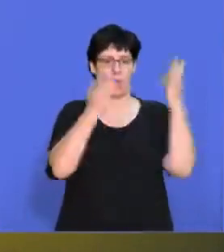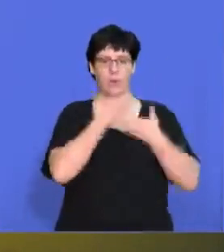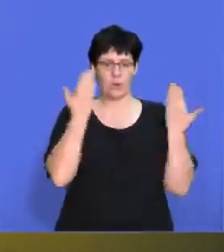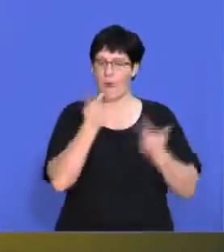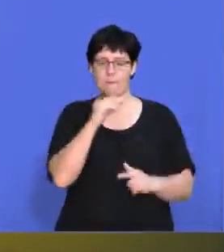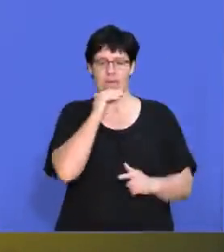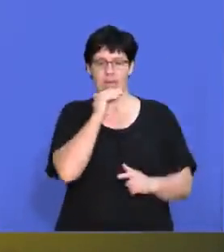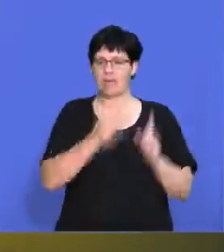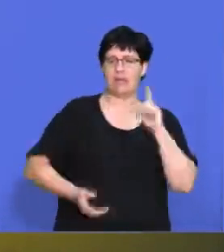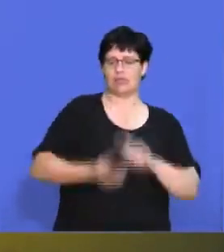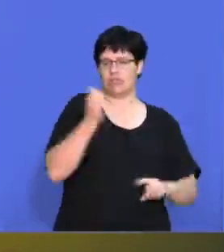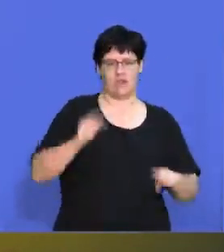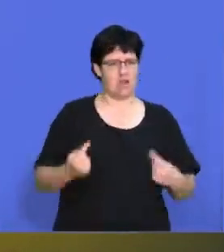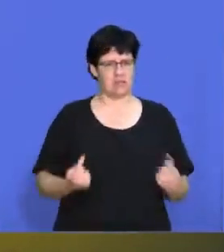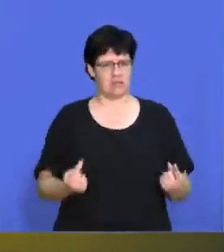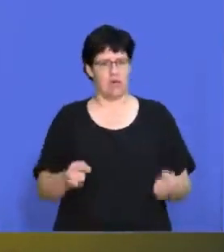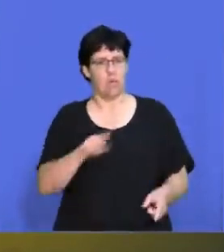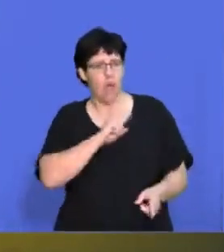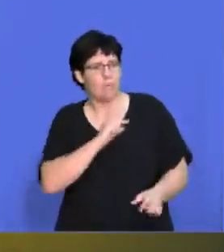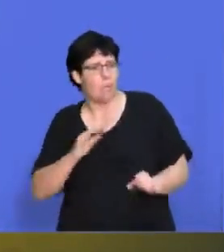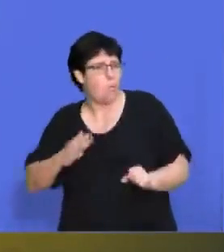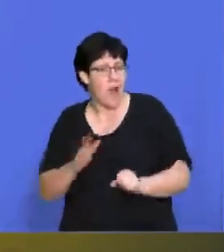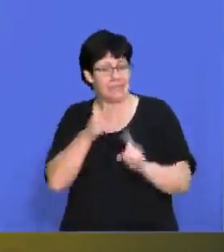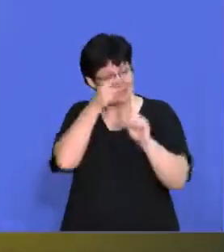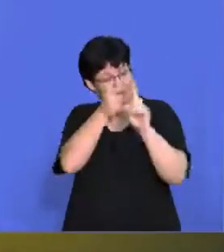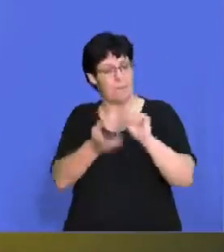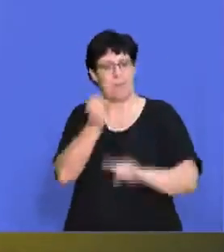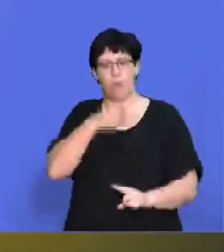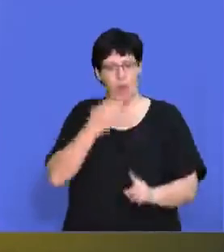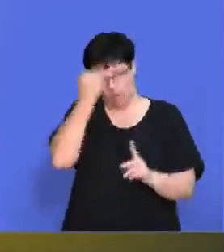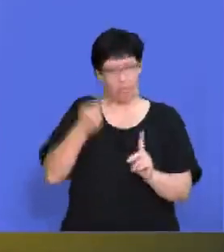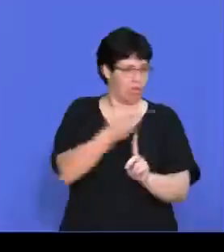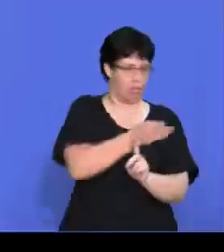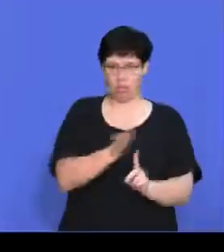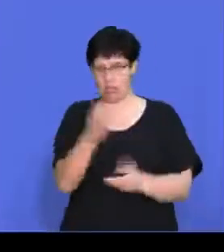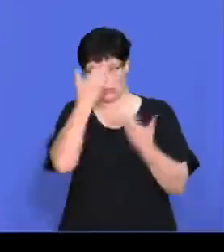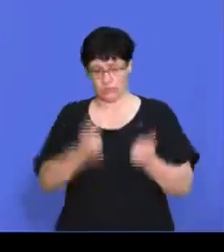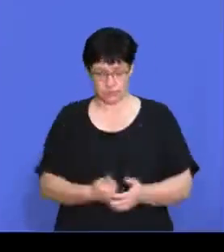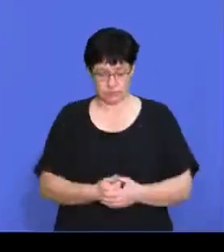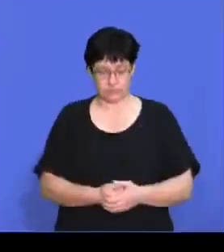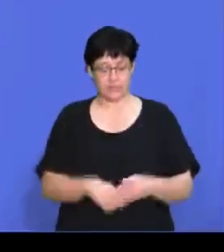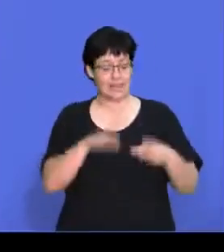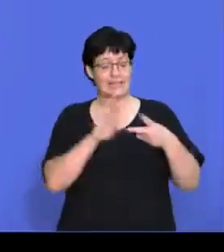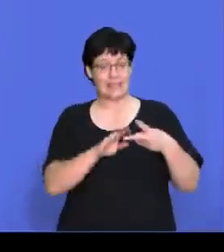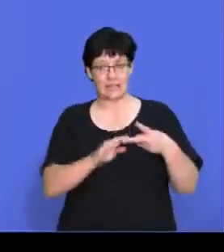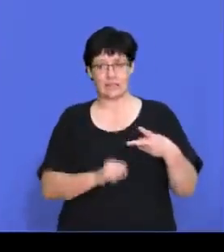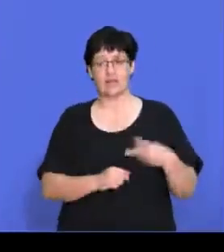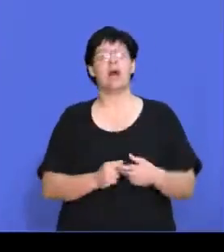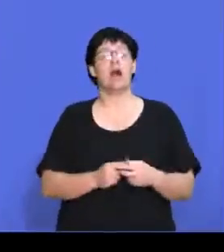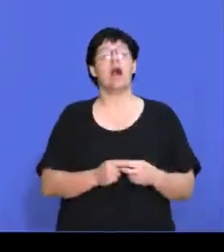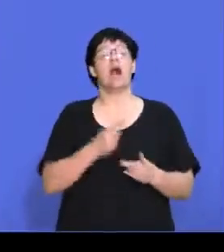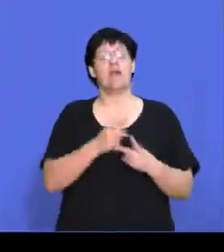achieve what you should fully achieve, because you don't know where you should be going. Second one is, identify any opportunities,